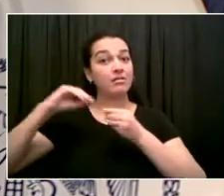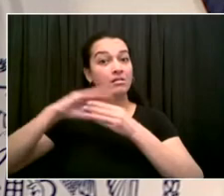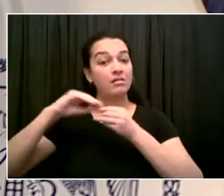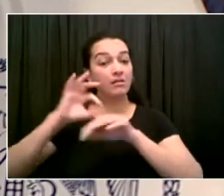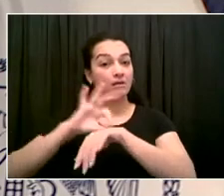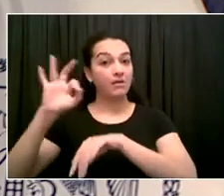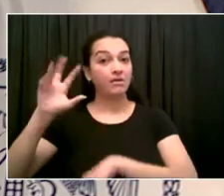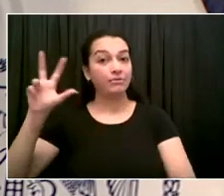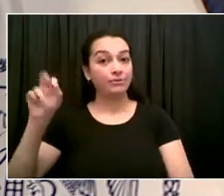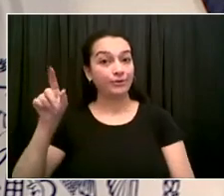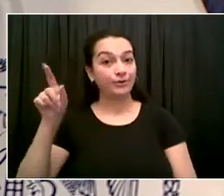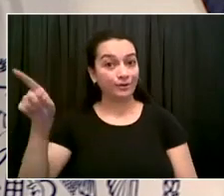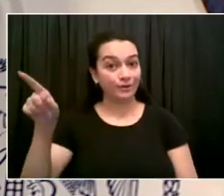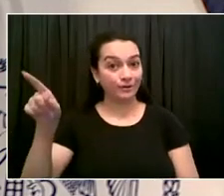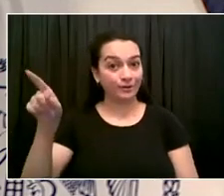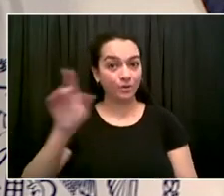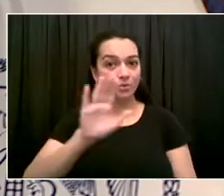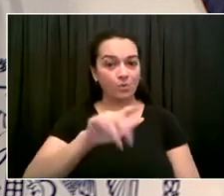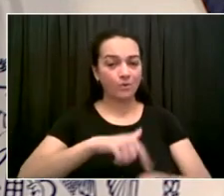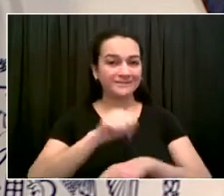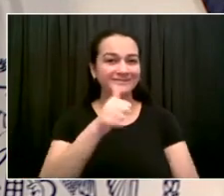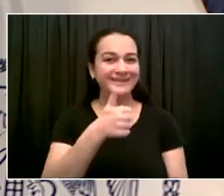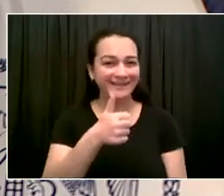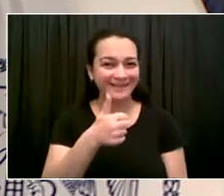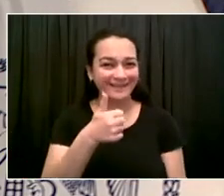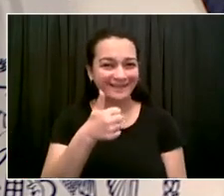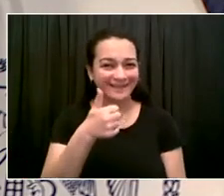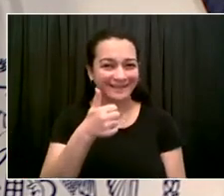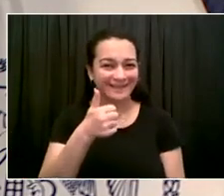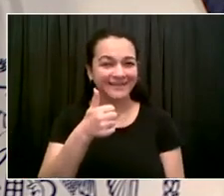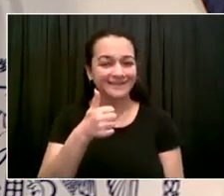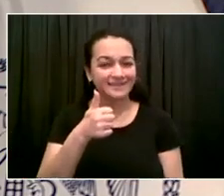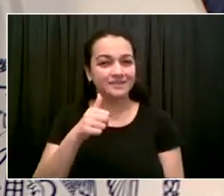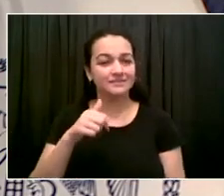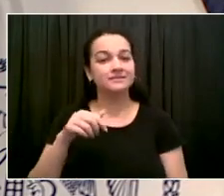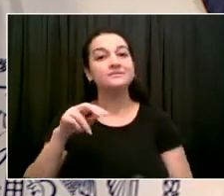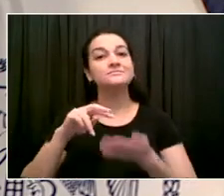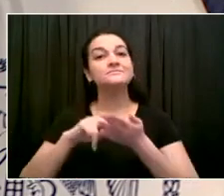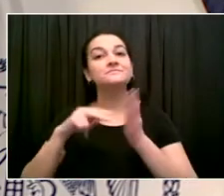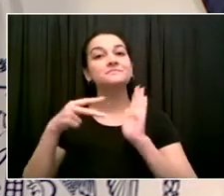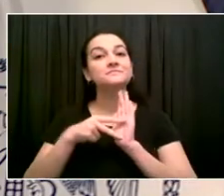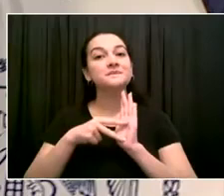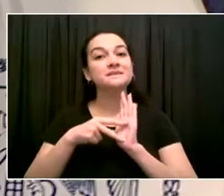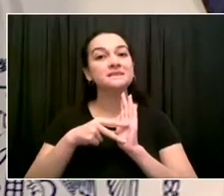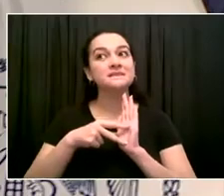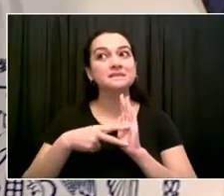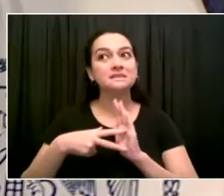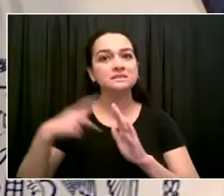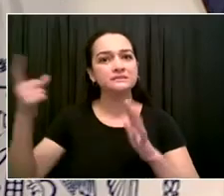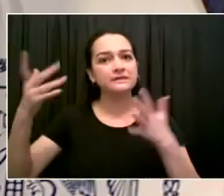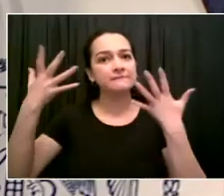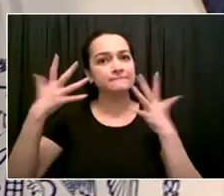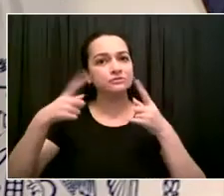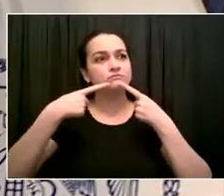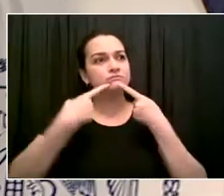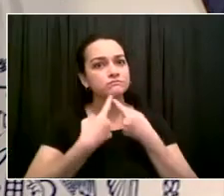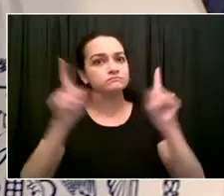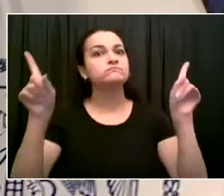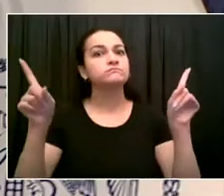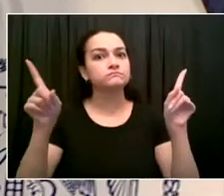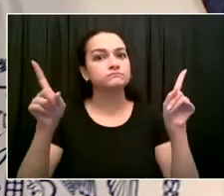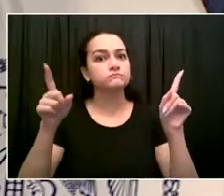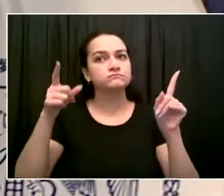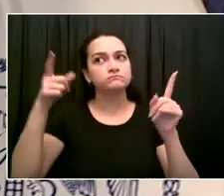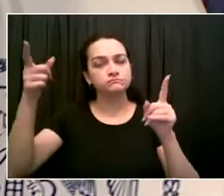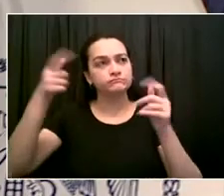recommendation that he wants cities to abide by the CDC recommendation. So I'm curious if you had conversations with him and